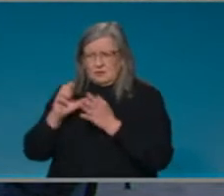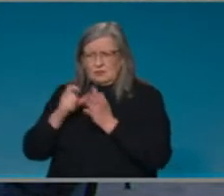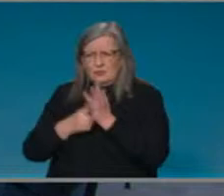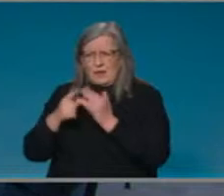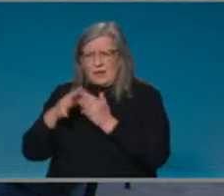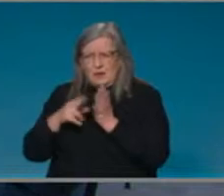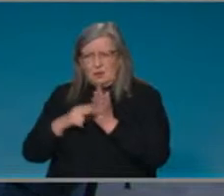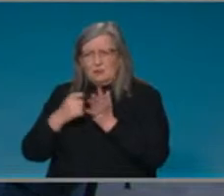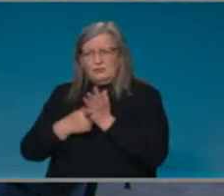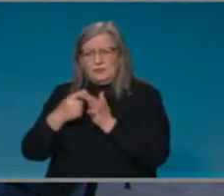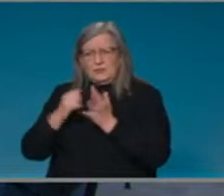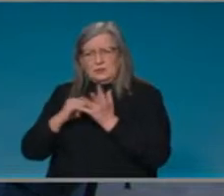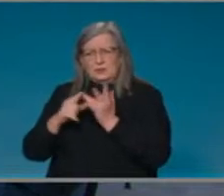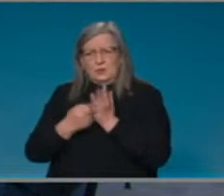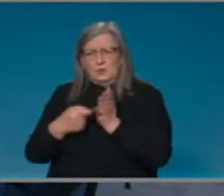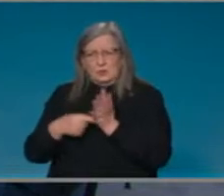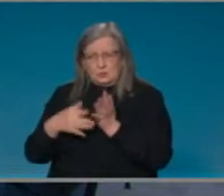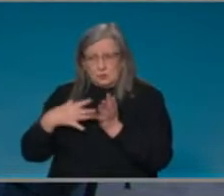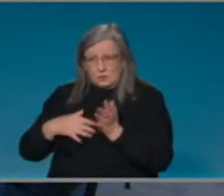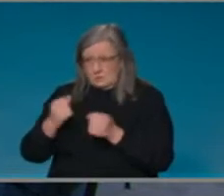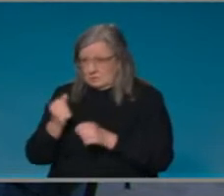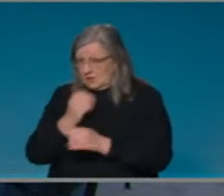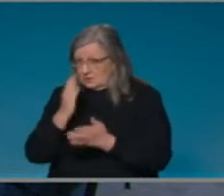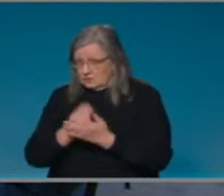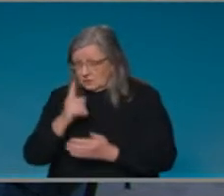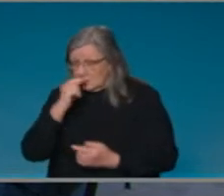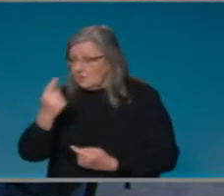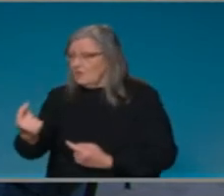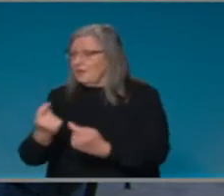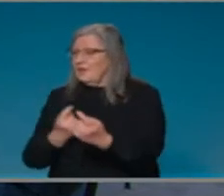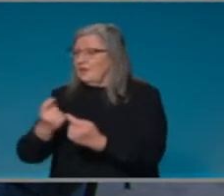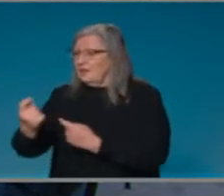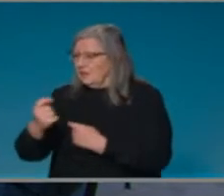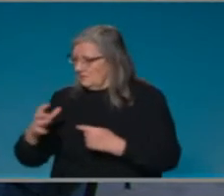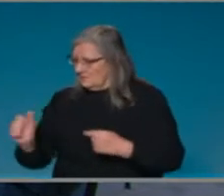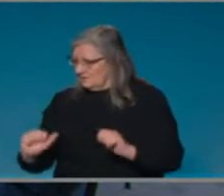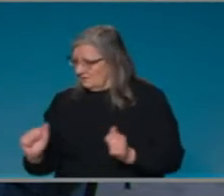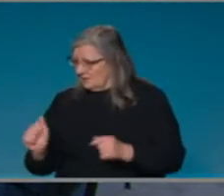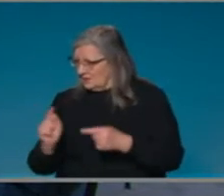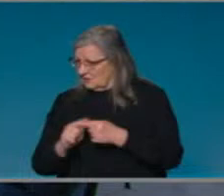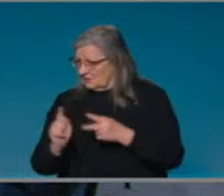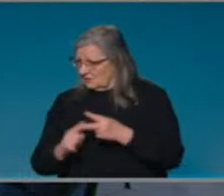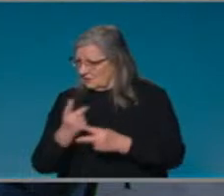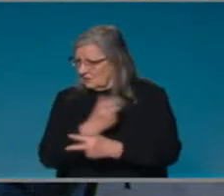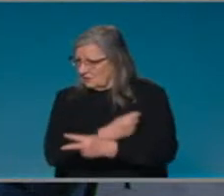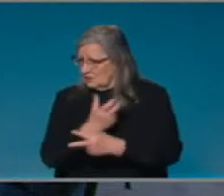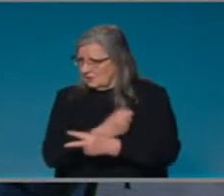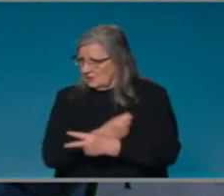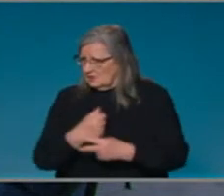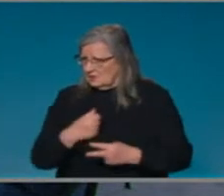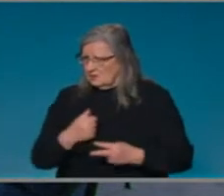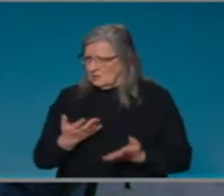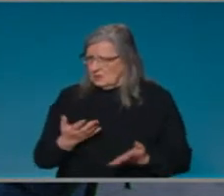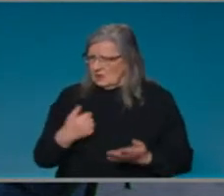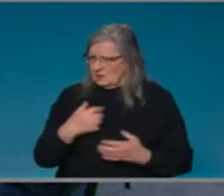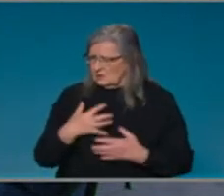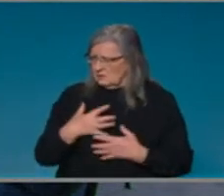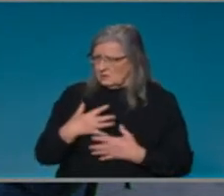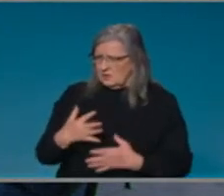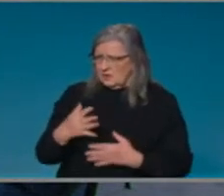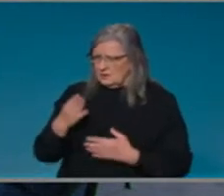as a health professional, are you surprised that some states and territories are dragging their heels when it comes to mandating